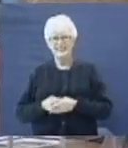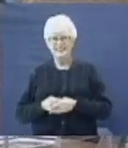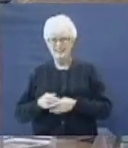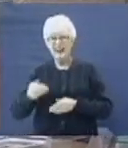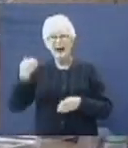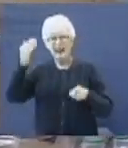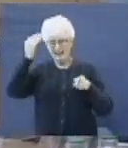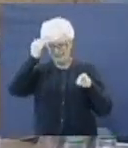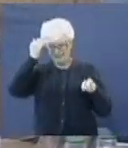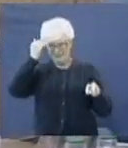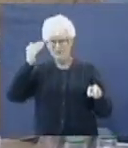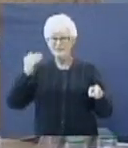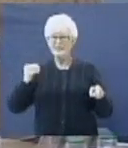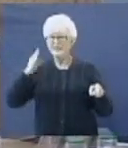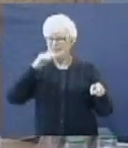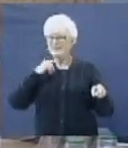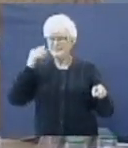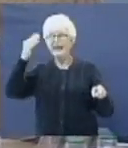I knew it.